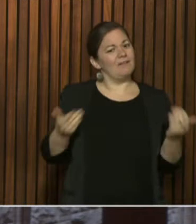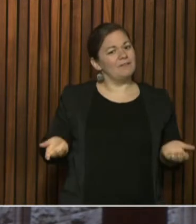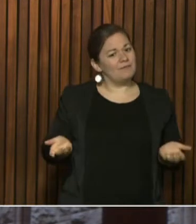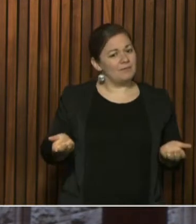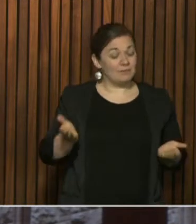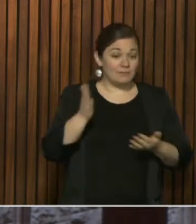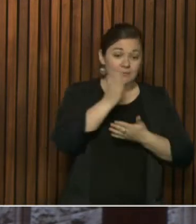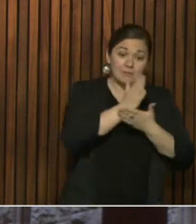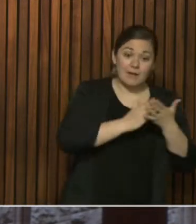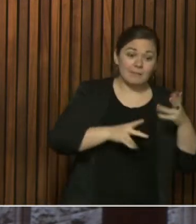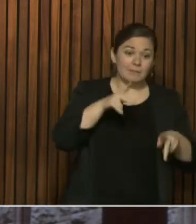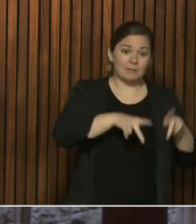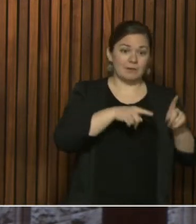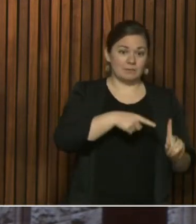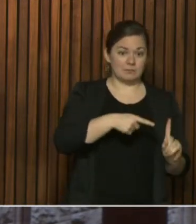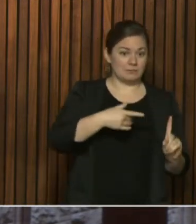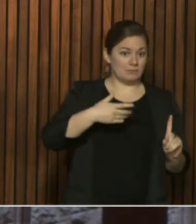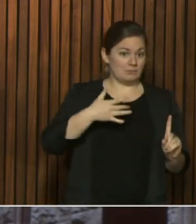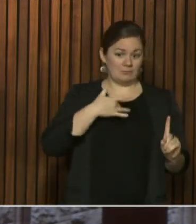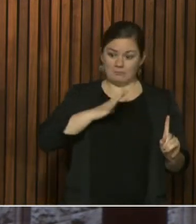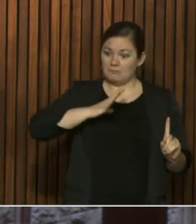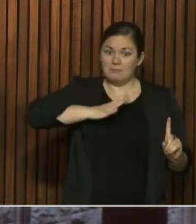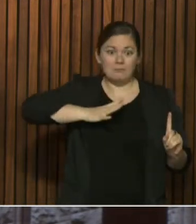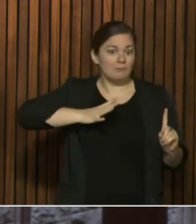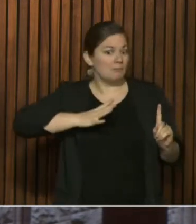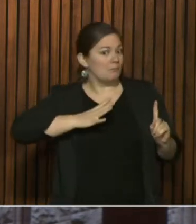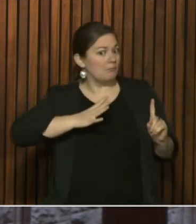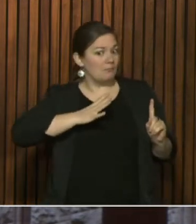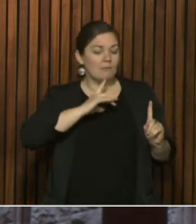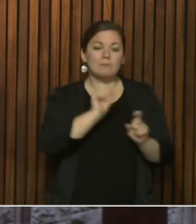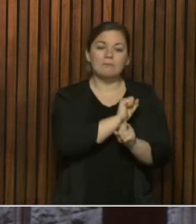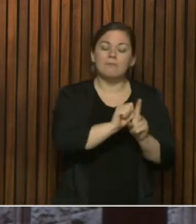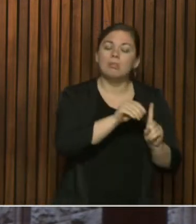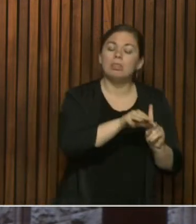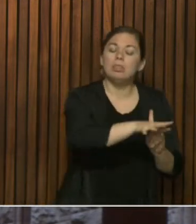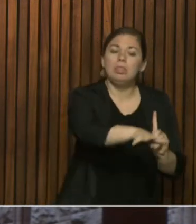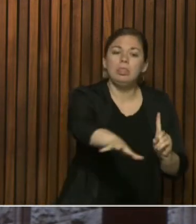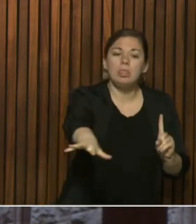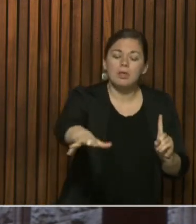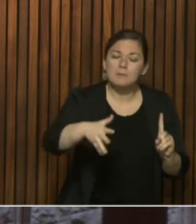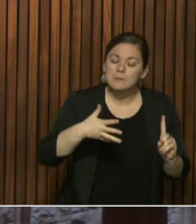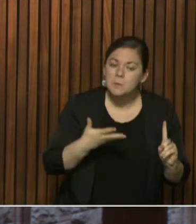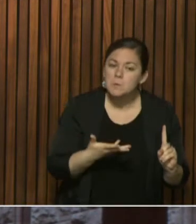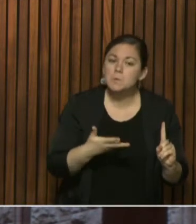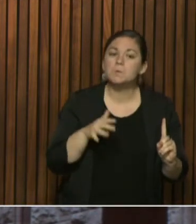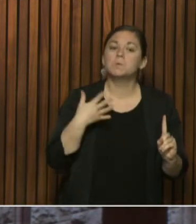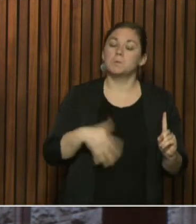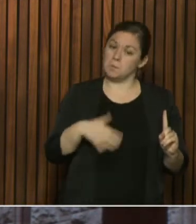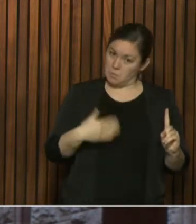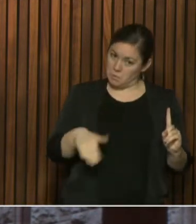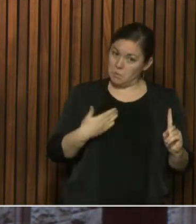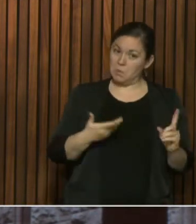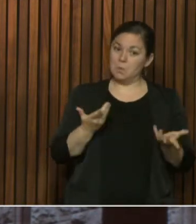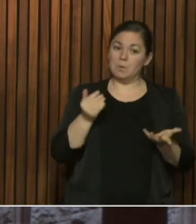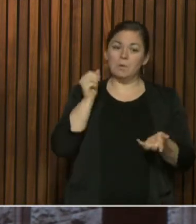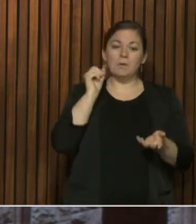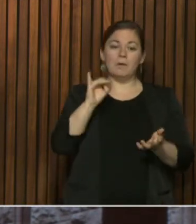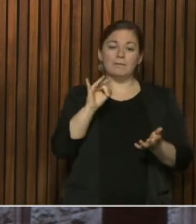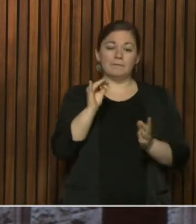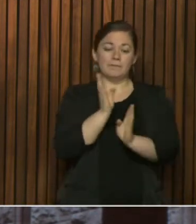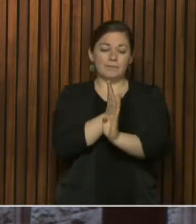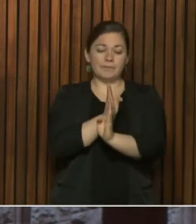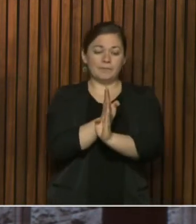infectious are they at that time? And while there's a potential to be infectious, it was deemed to be less than when they peaked time just before they became